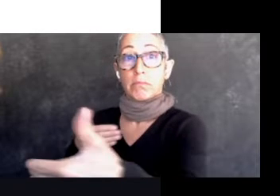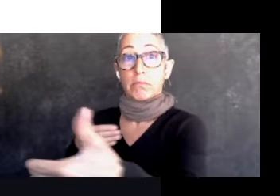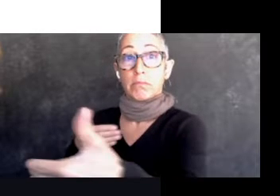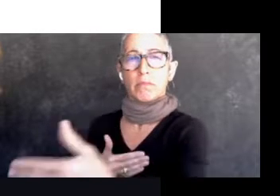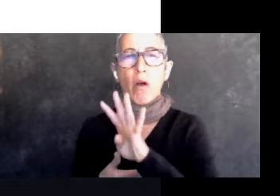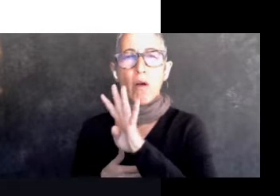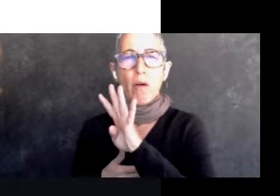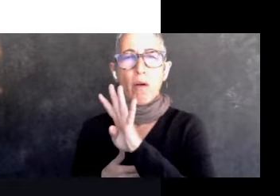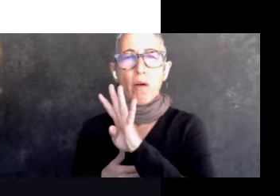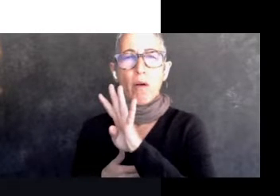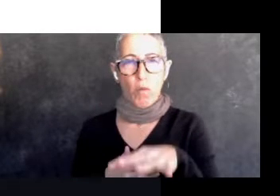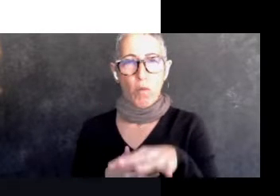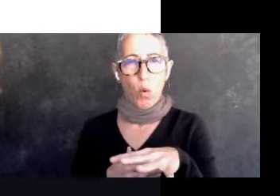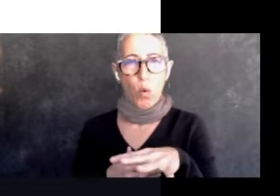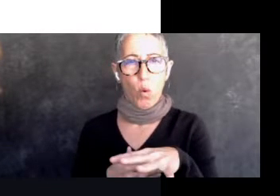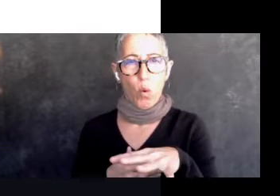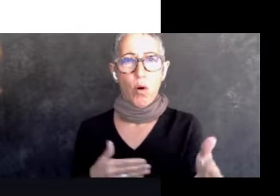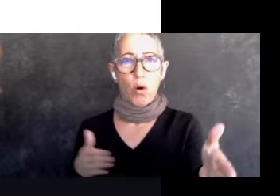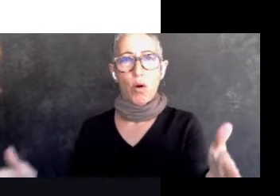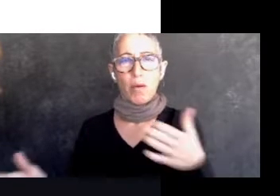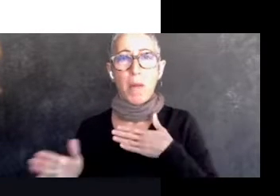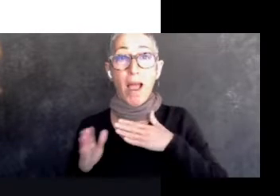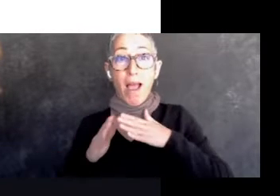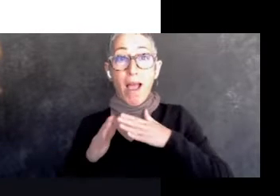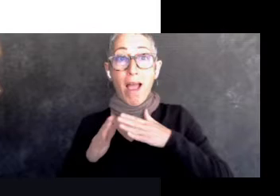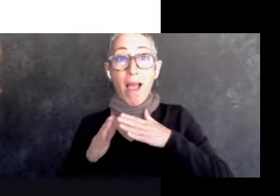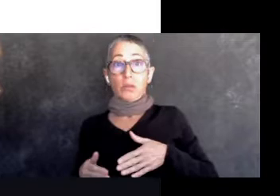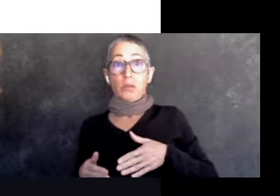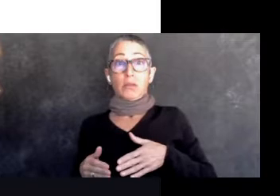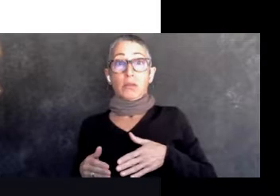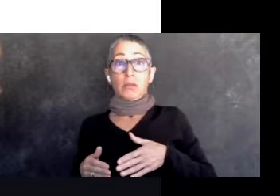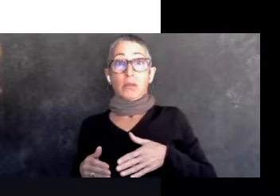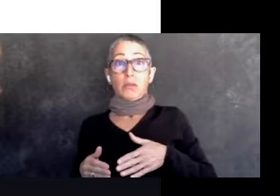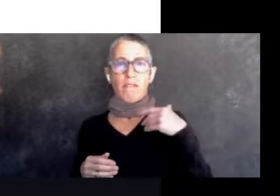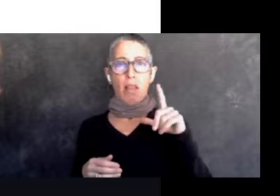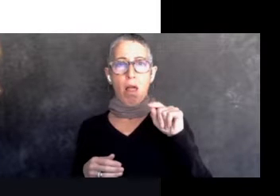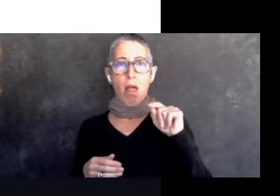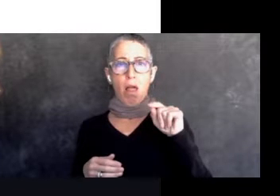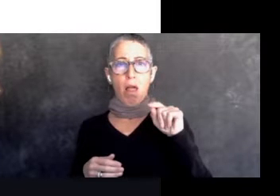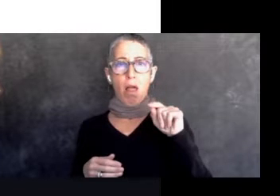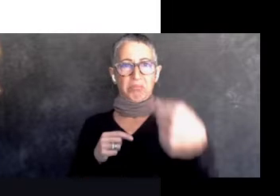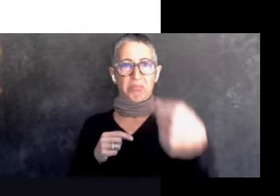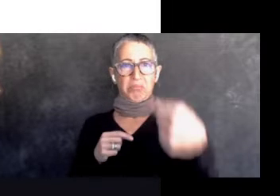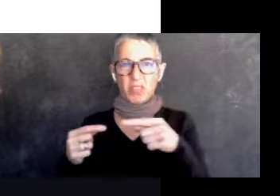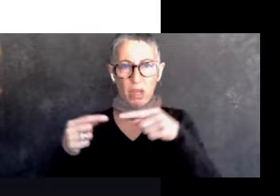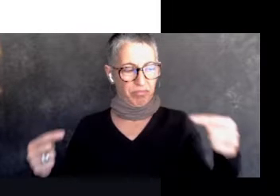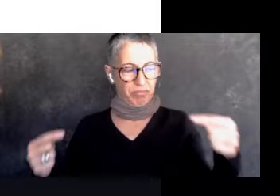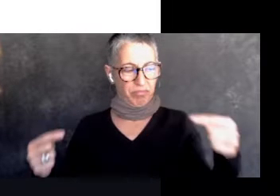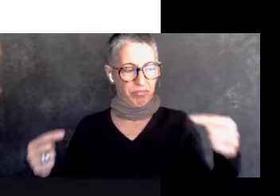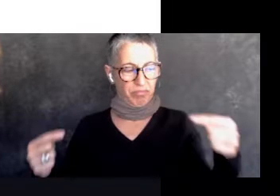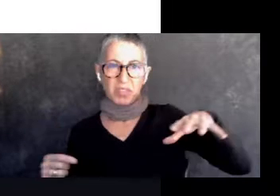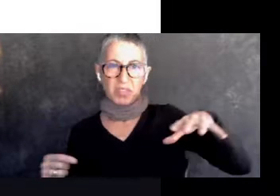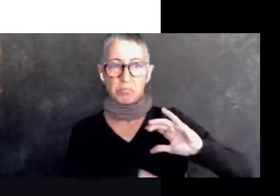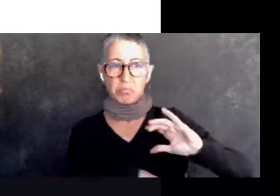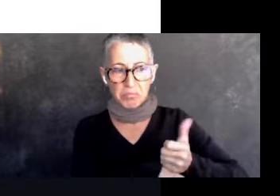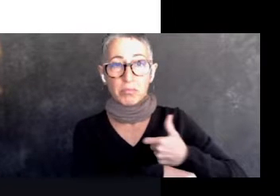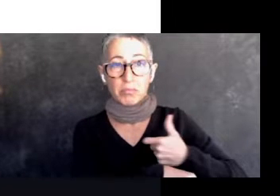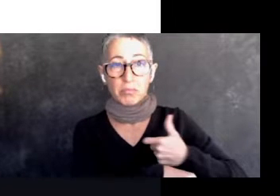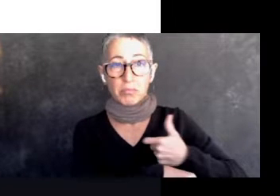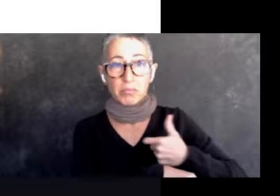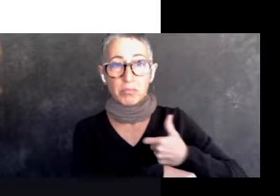in the lot across our, our house. And, um, I got a phone call in, in May